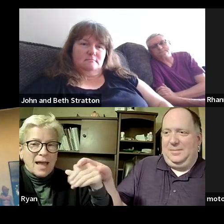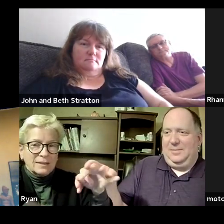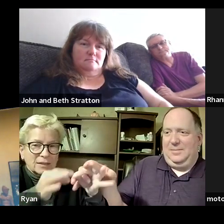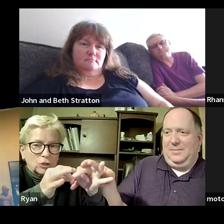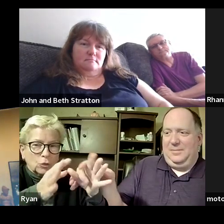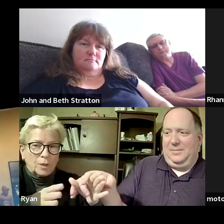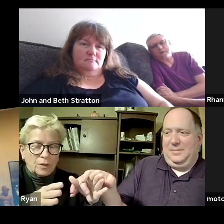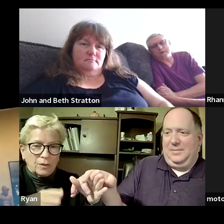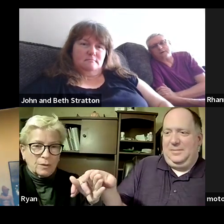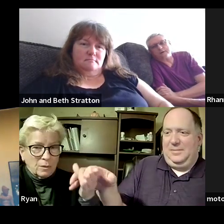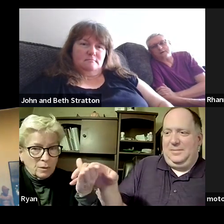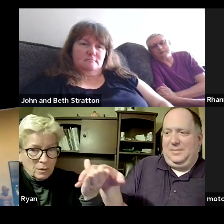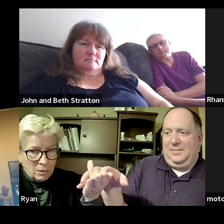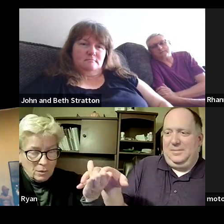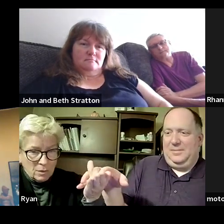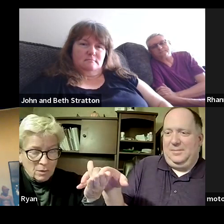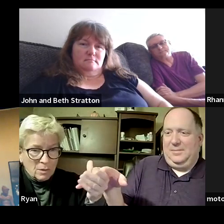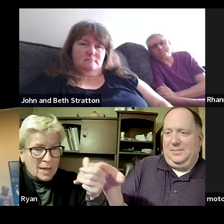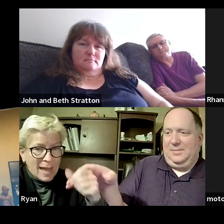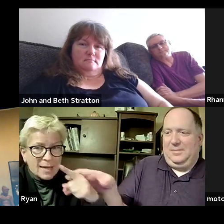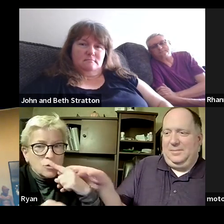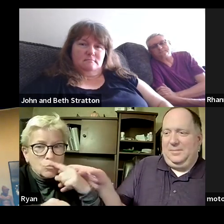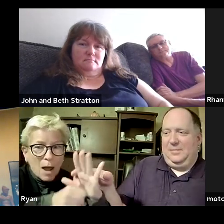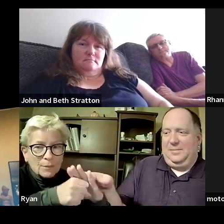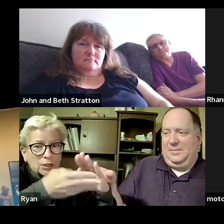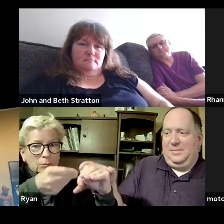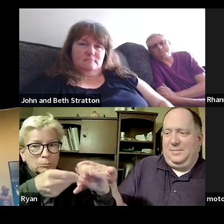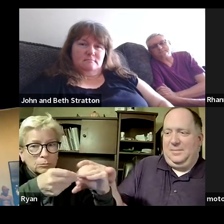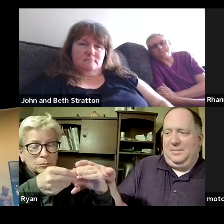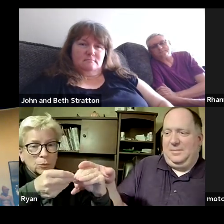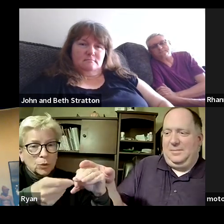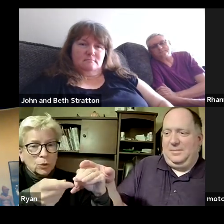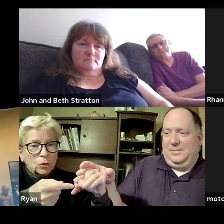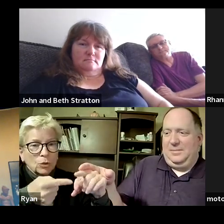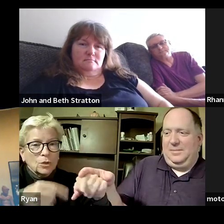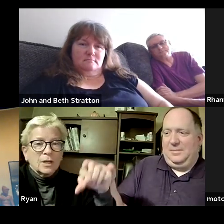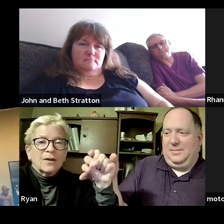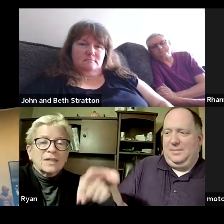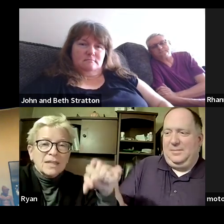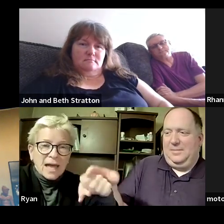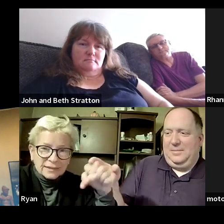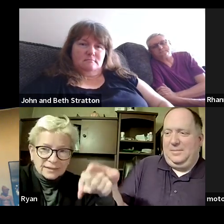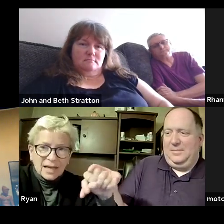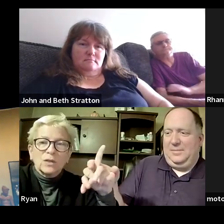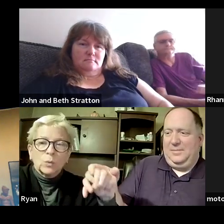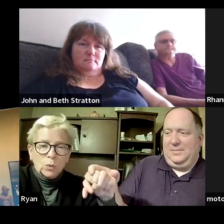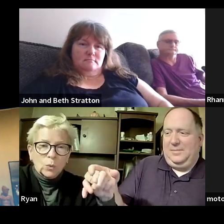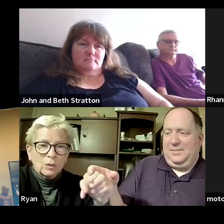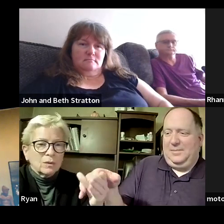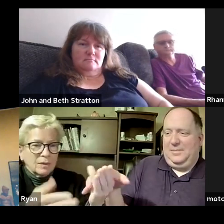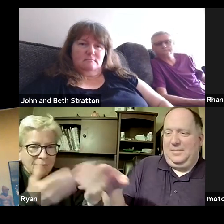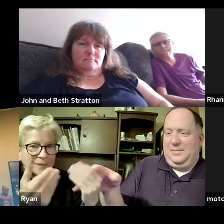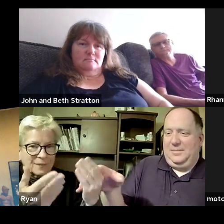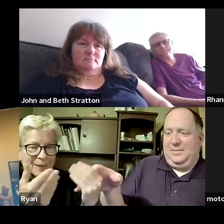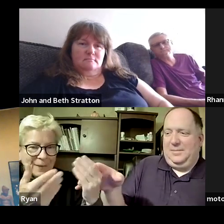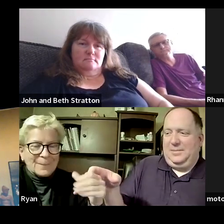so marlon do you have any bowser promises to say to ryan today yes sir i have okay go ahead and say those